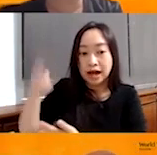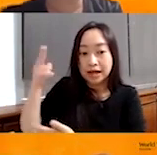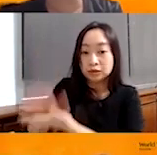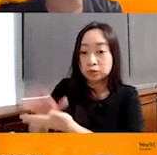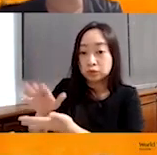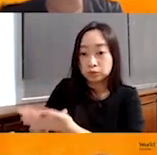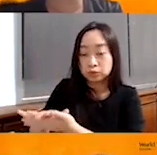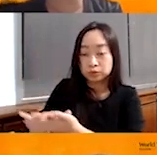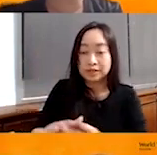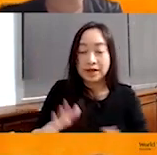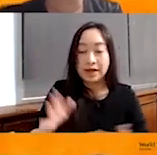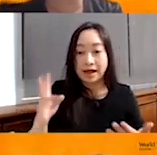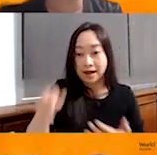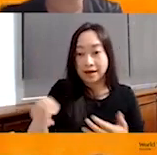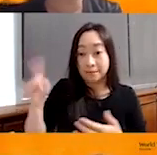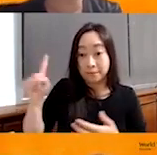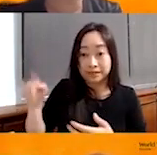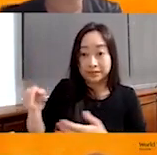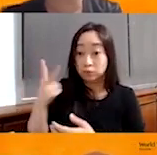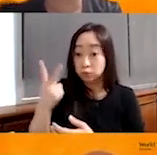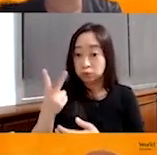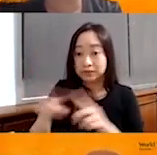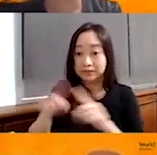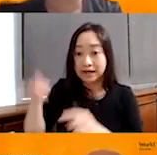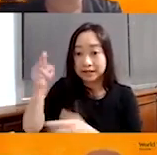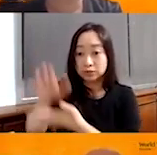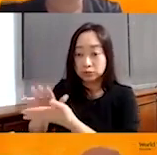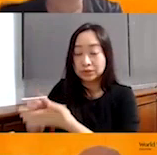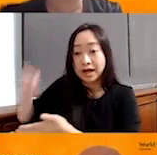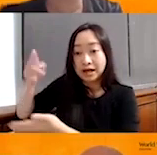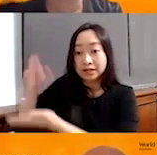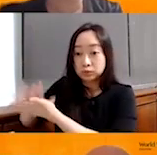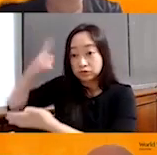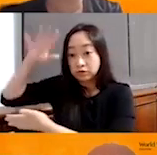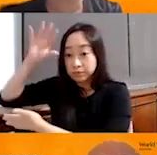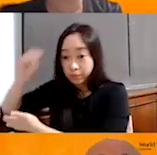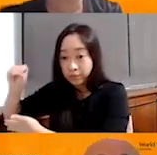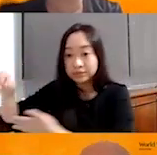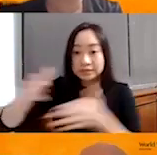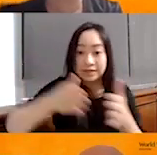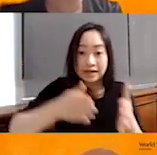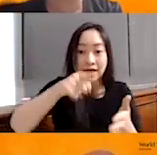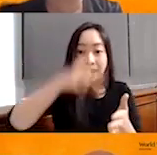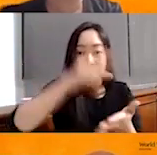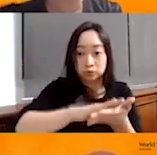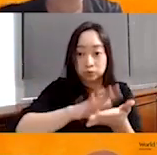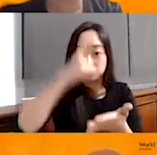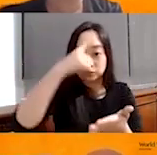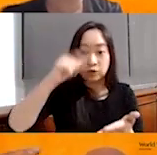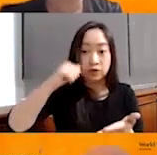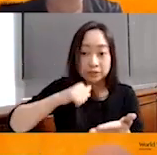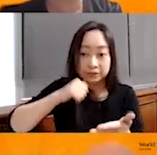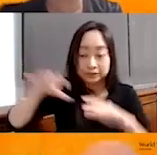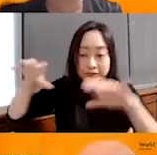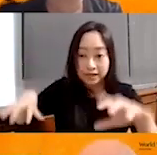The high schools for boys and the high school for girls and around in every school, they